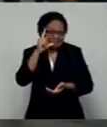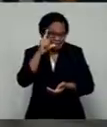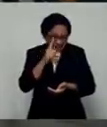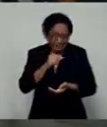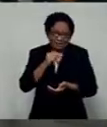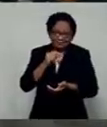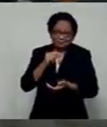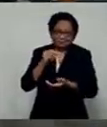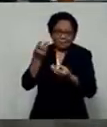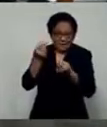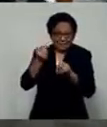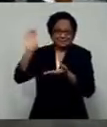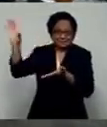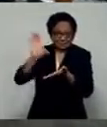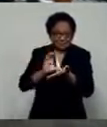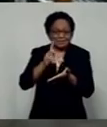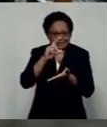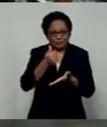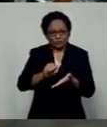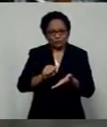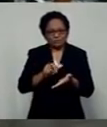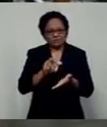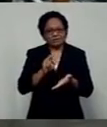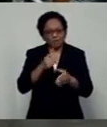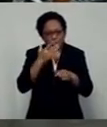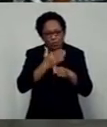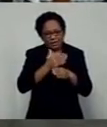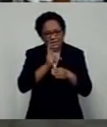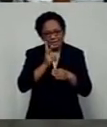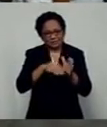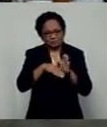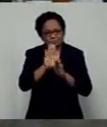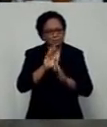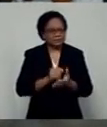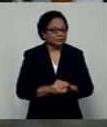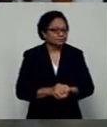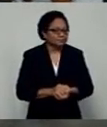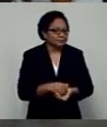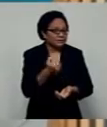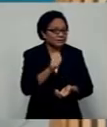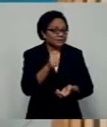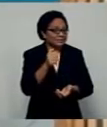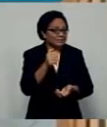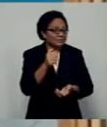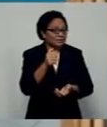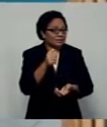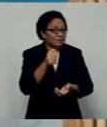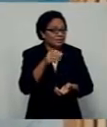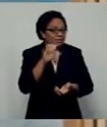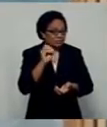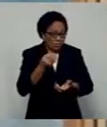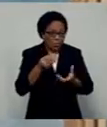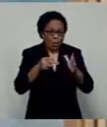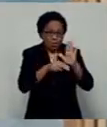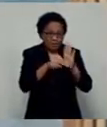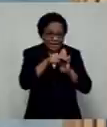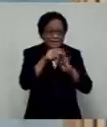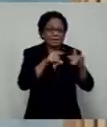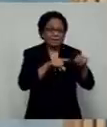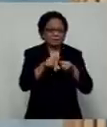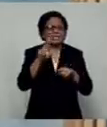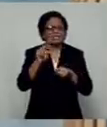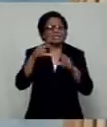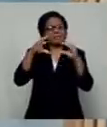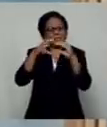budget. SMEs that make up around 60 percent of Fiji's tourism industry also need bank assistance to revamp and